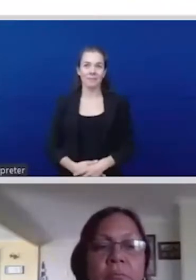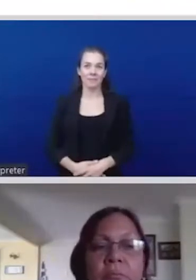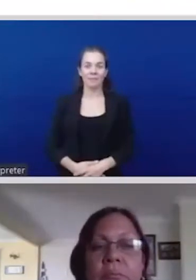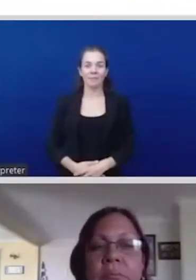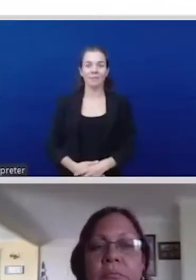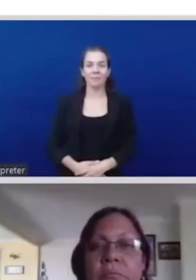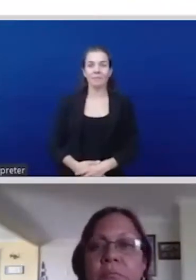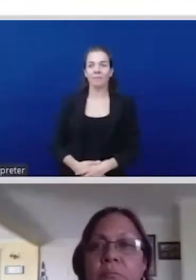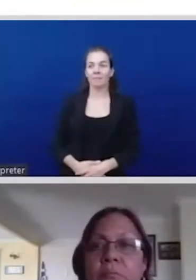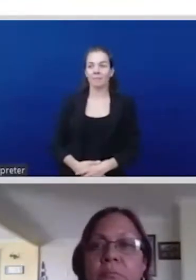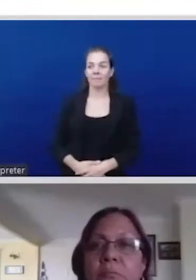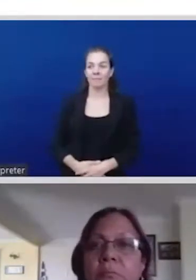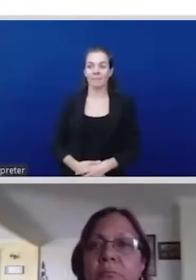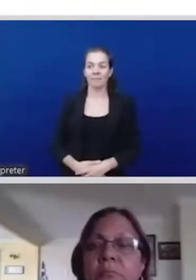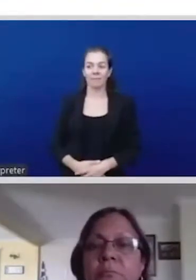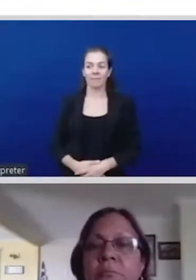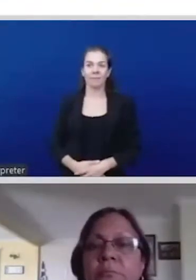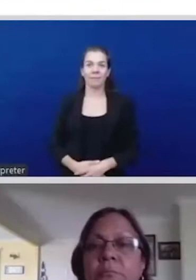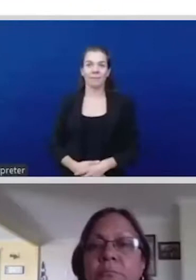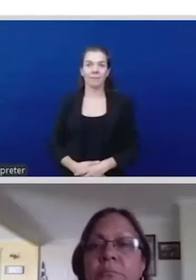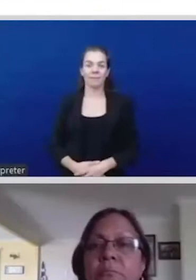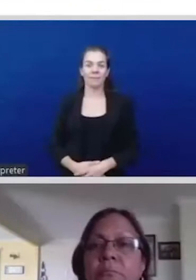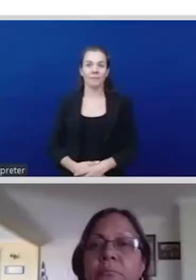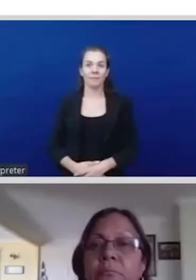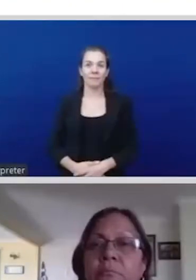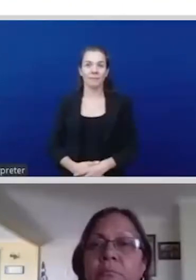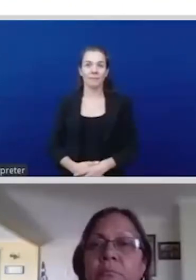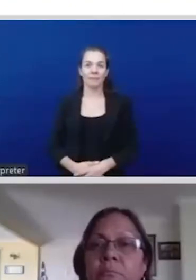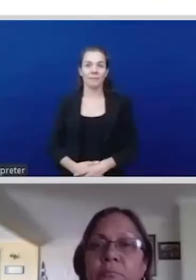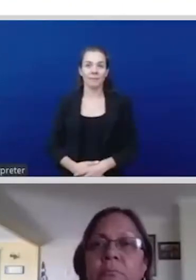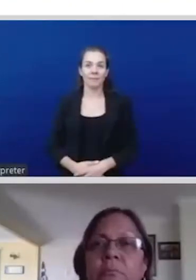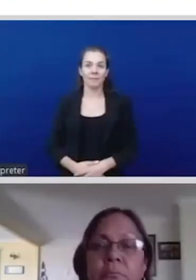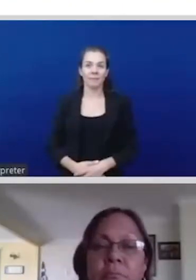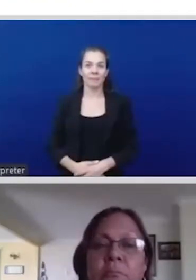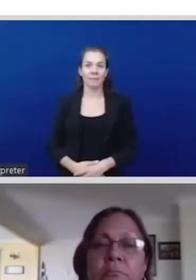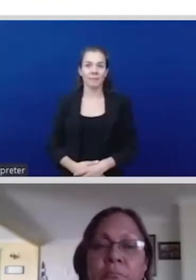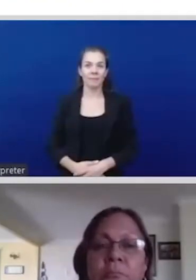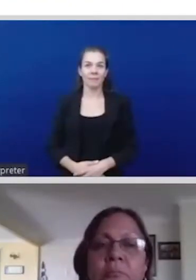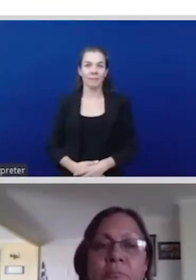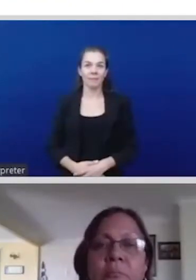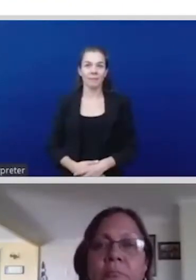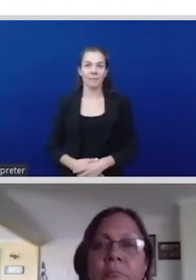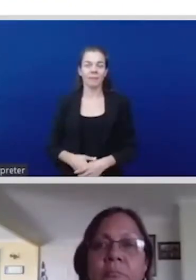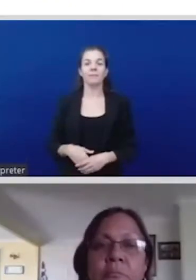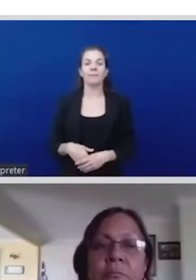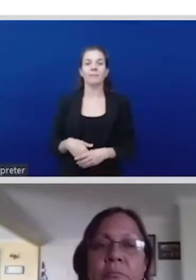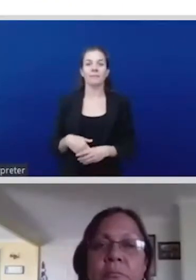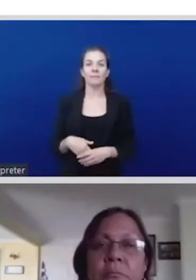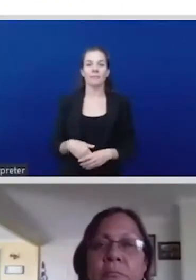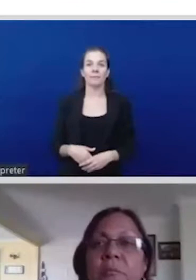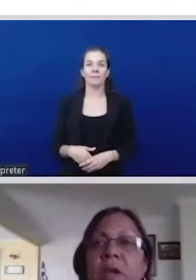what made us come together here, Beijing, right? The Beijing platform. Thank you very much. Sandra?